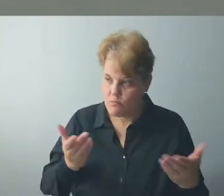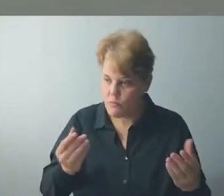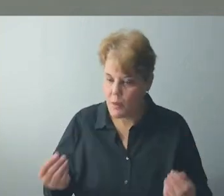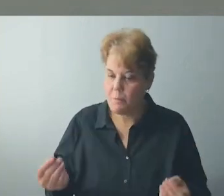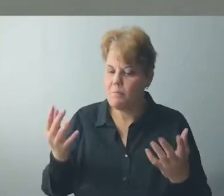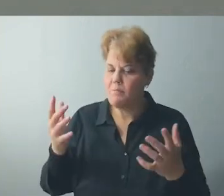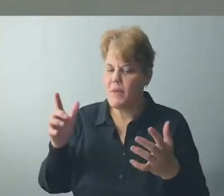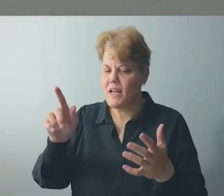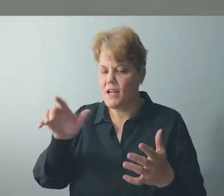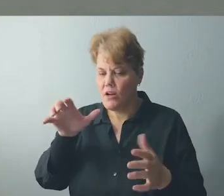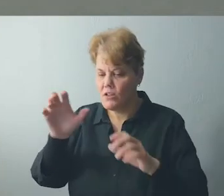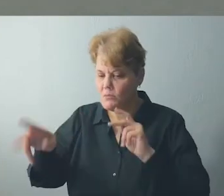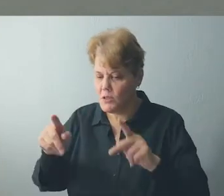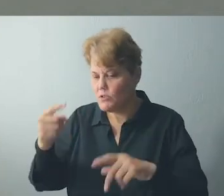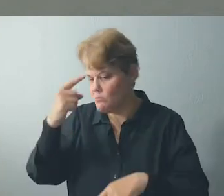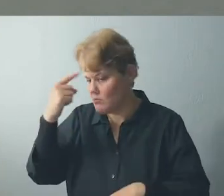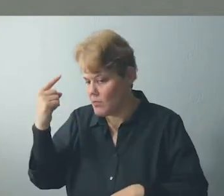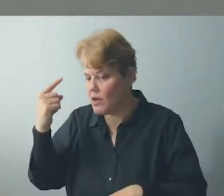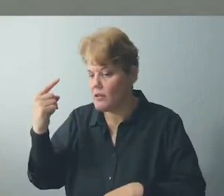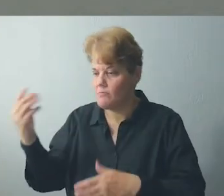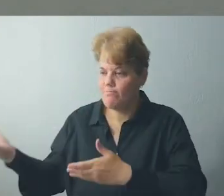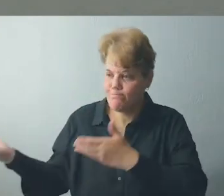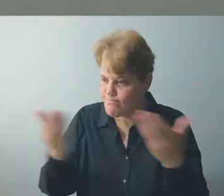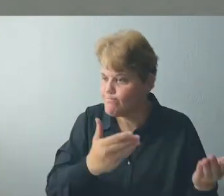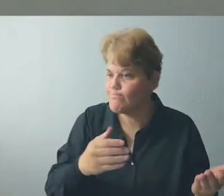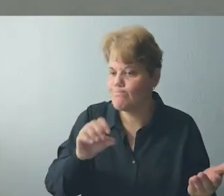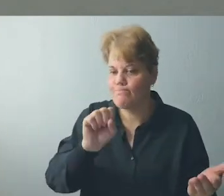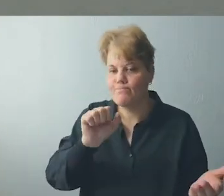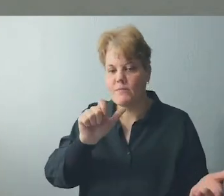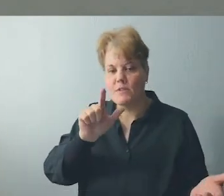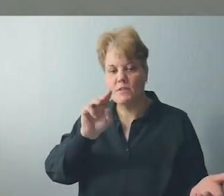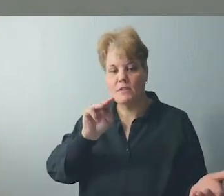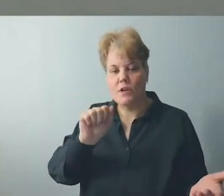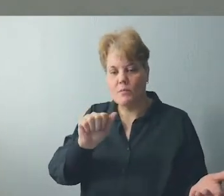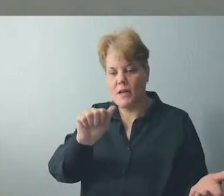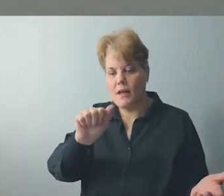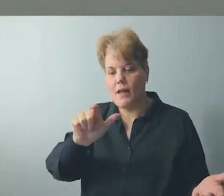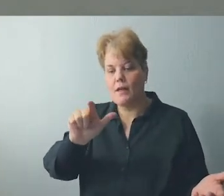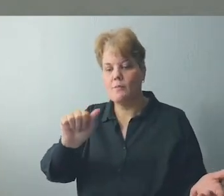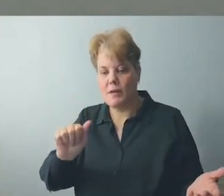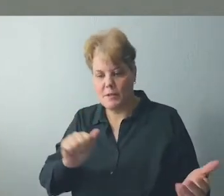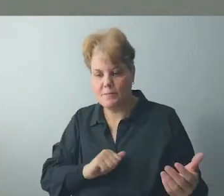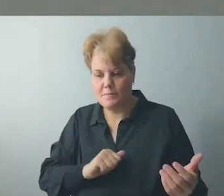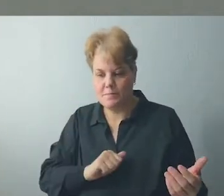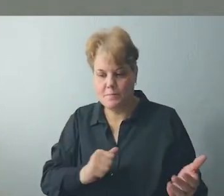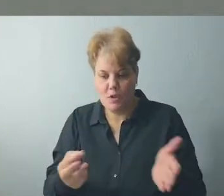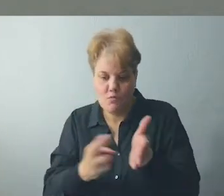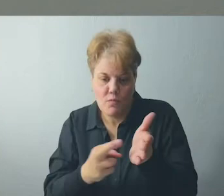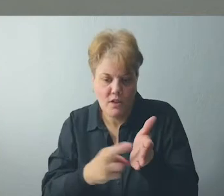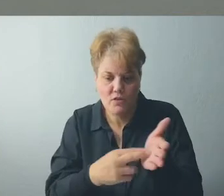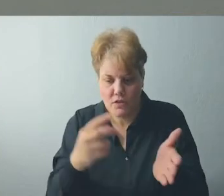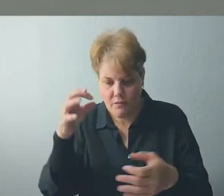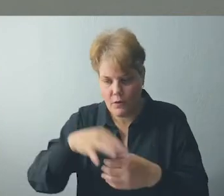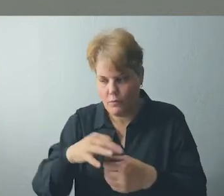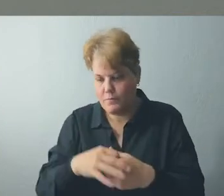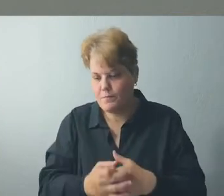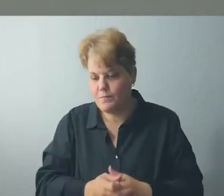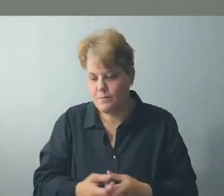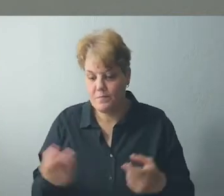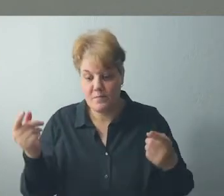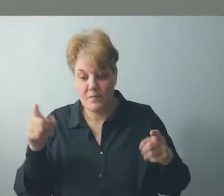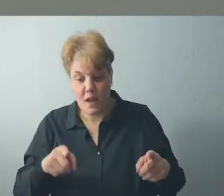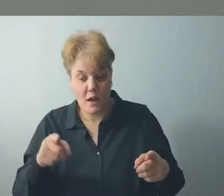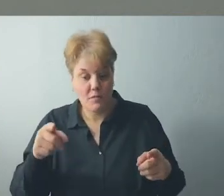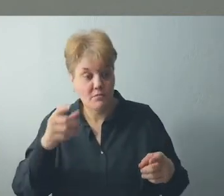prohibited the use of polling tax in excluding voting rights. In 1965, the Voting